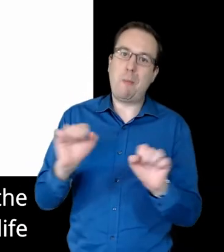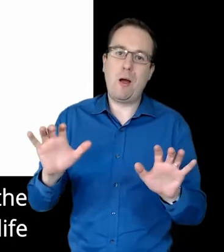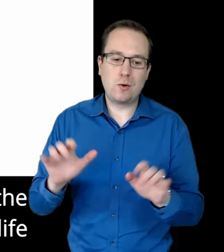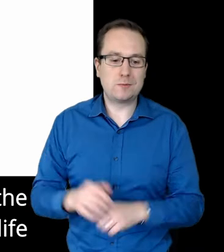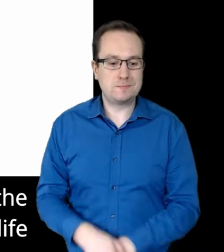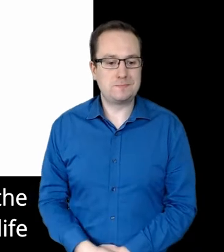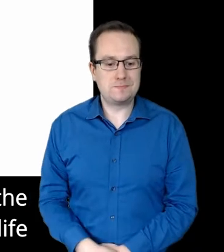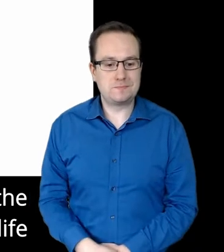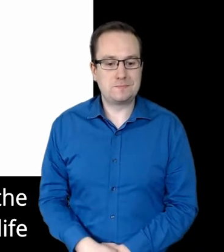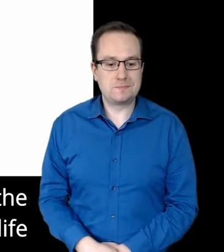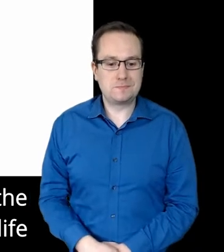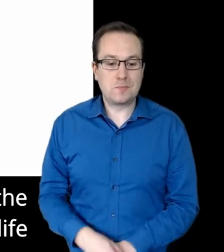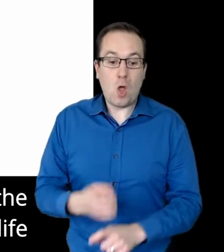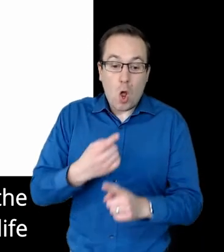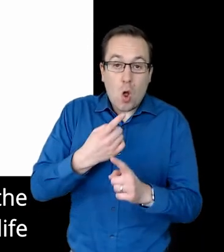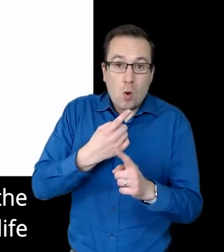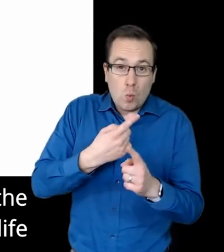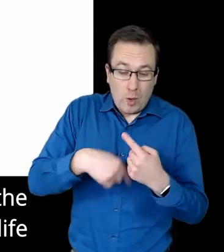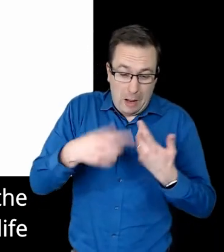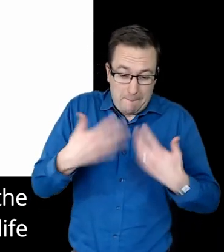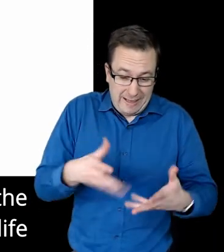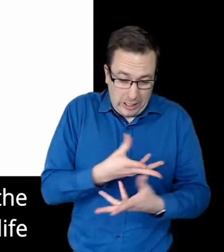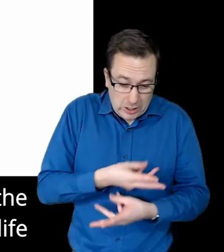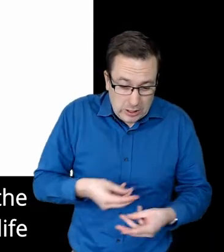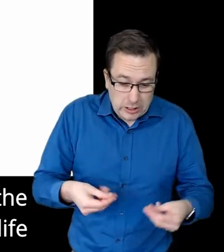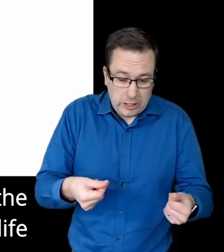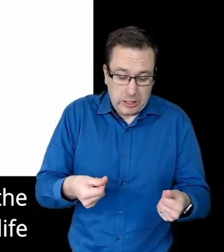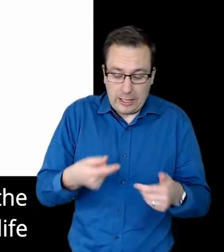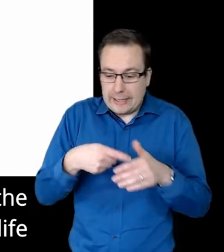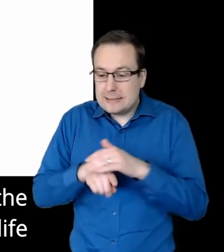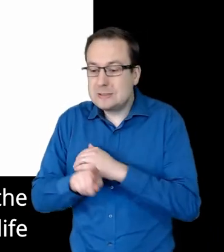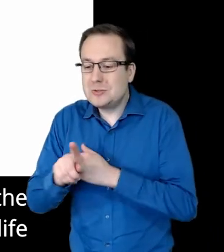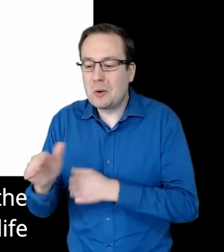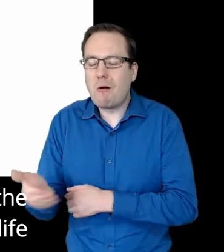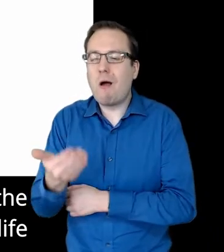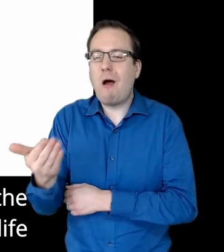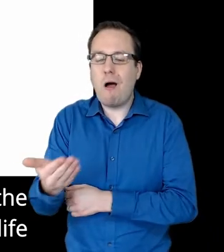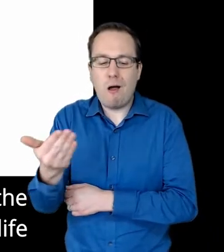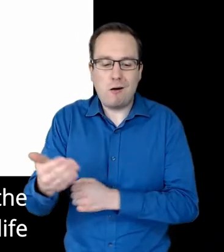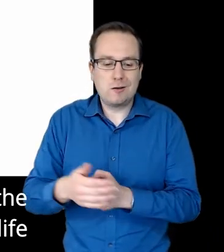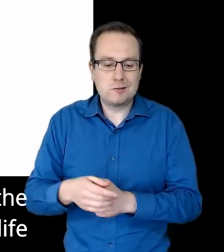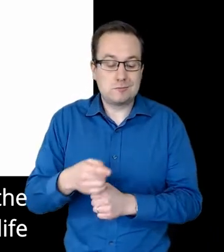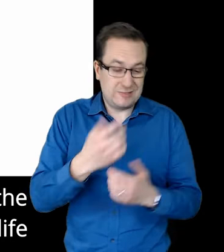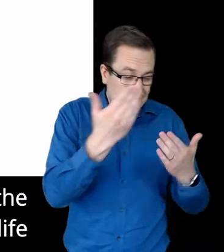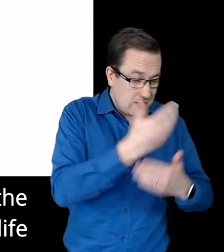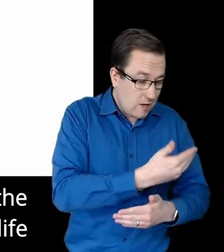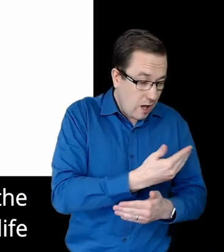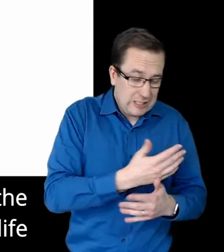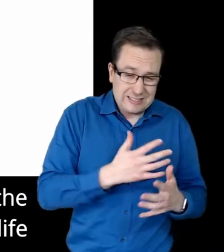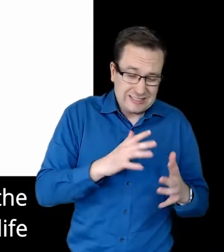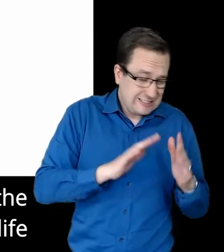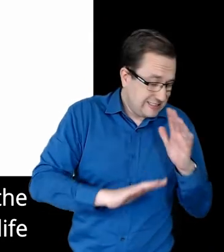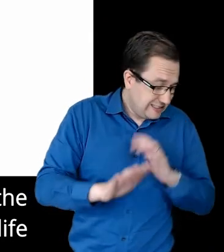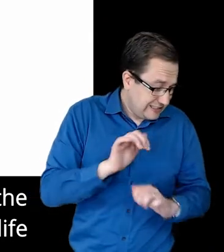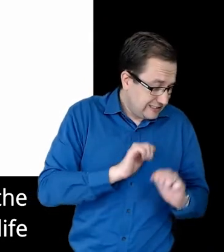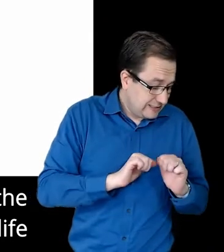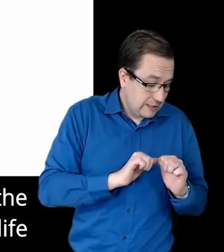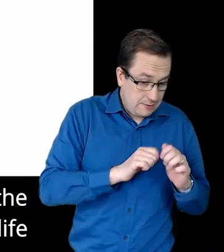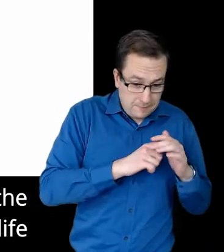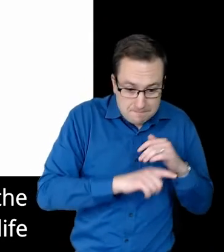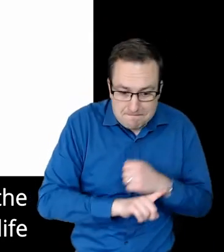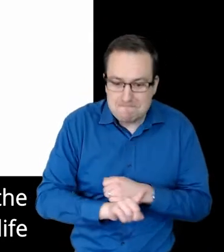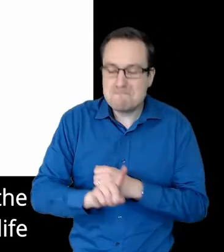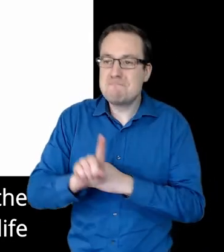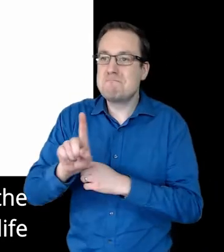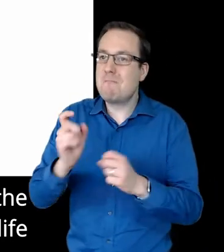out. We come come out of our deserts into the garden. Out of the darkness of closets of all sorts.